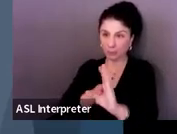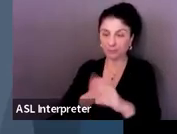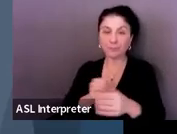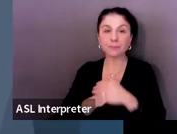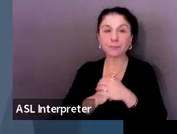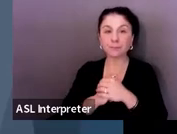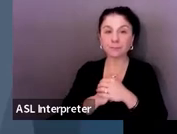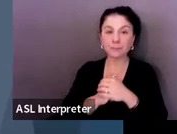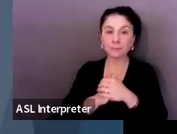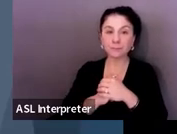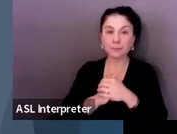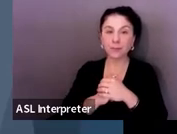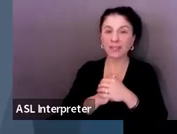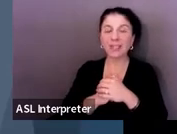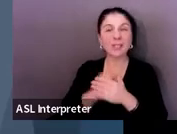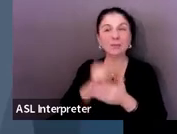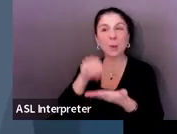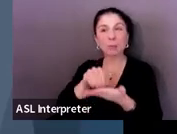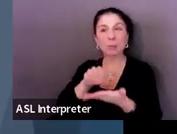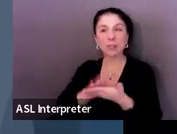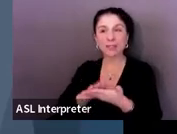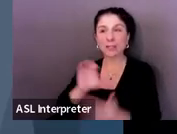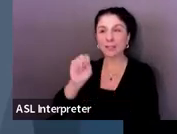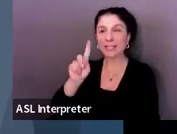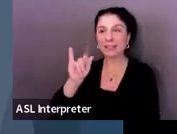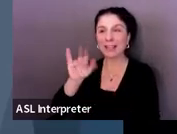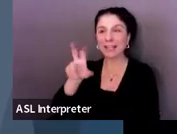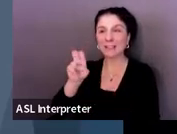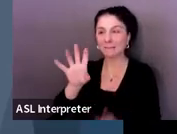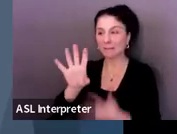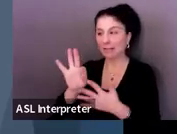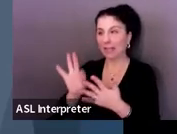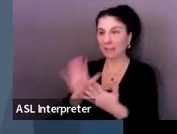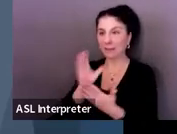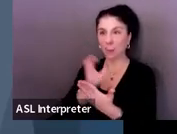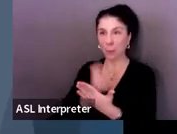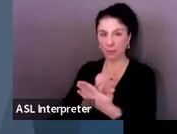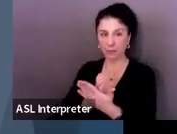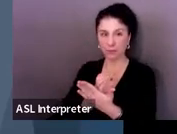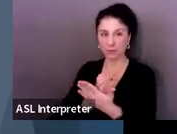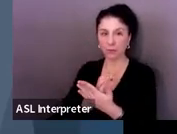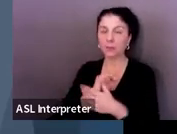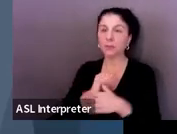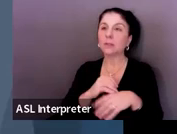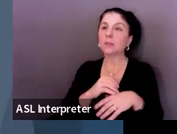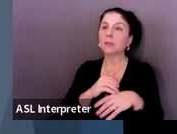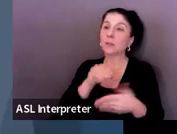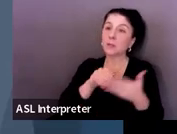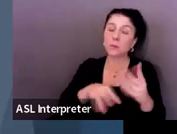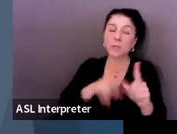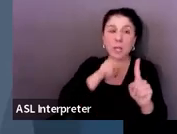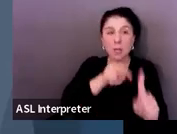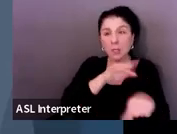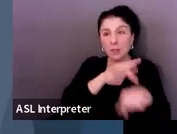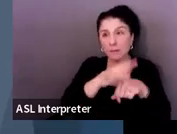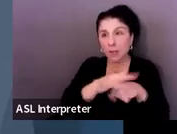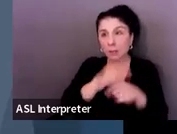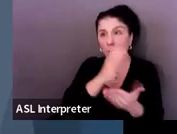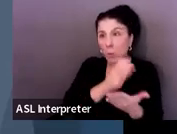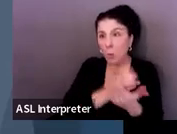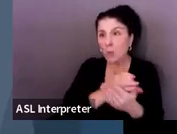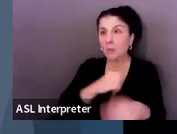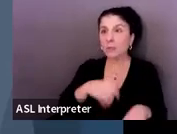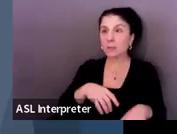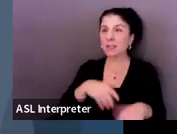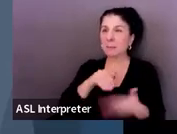not write electives. Really have the student look at the courses available or talk to the student about what